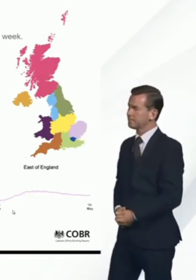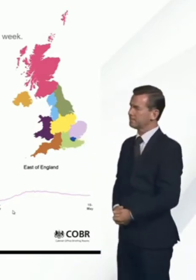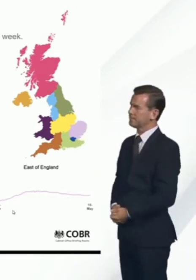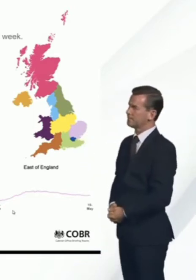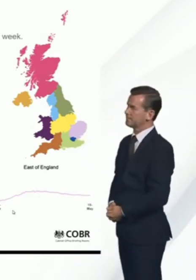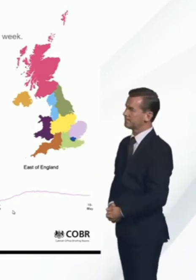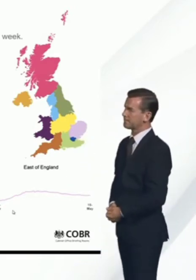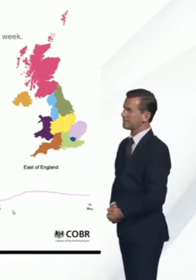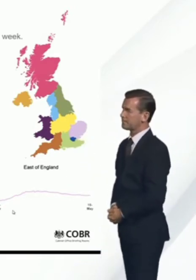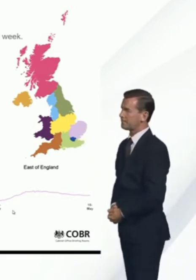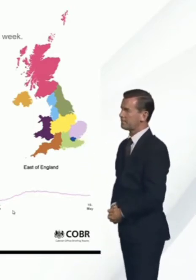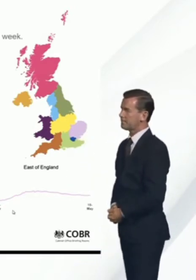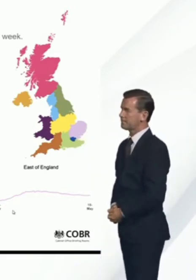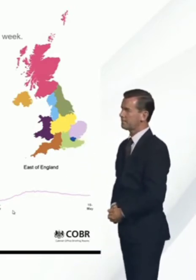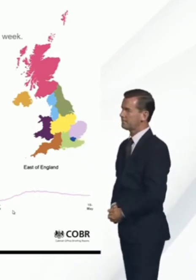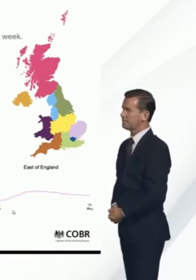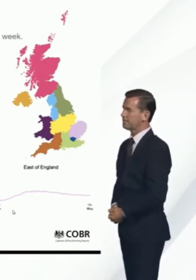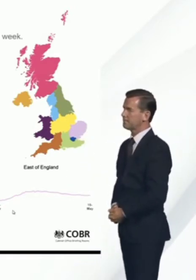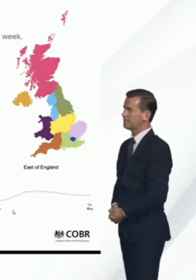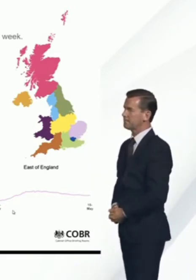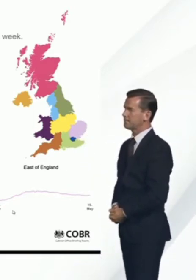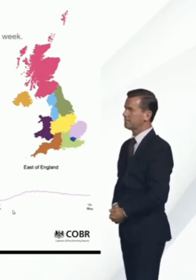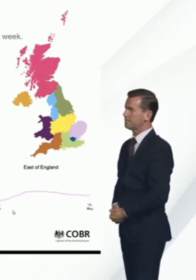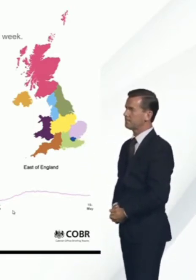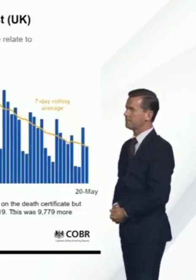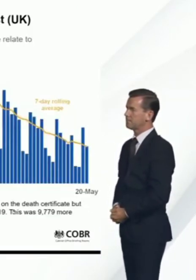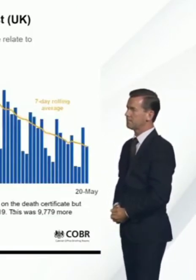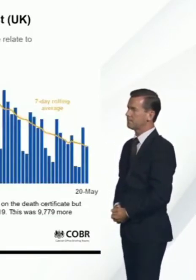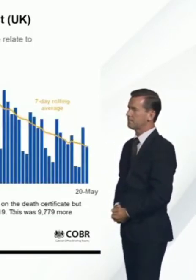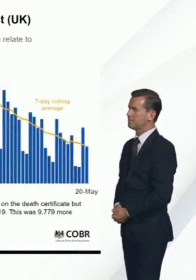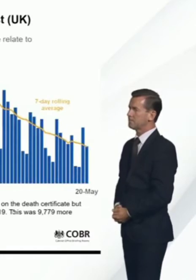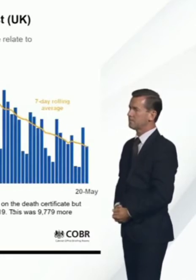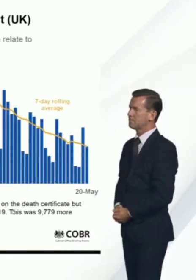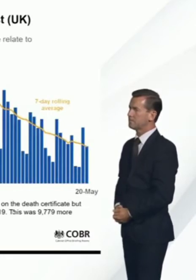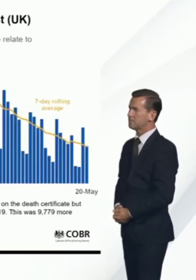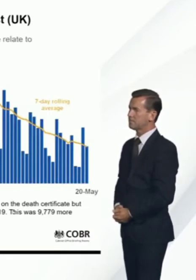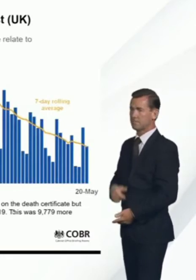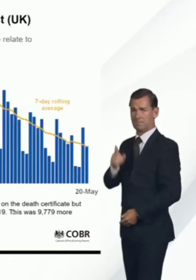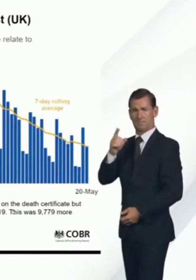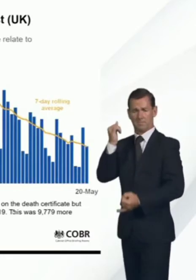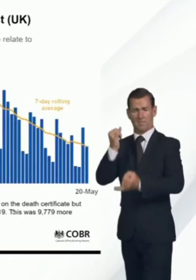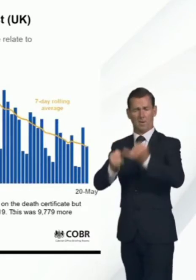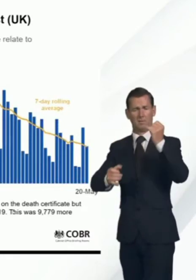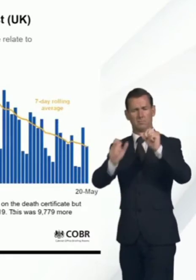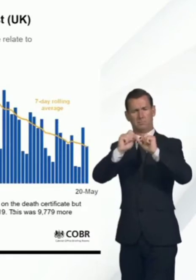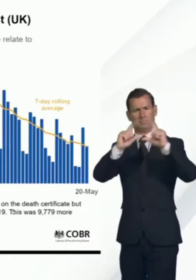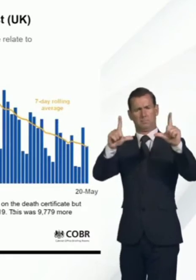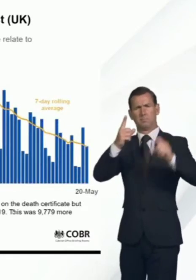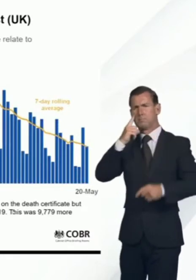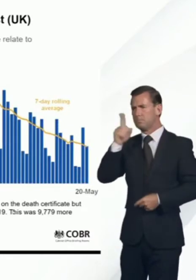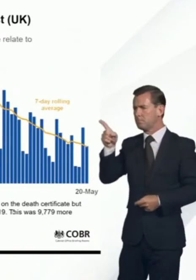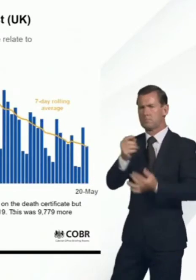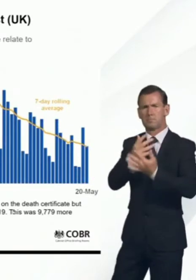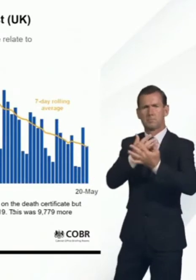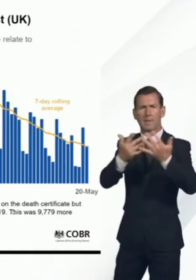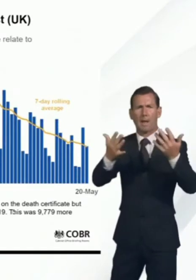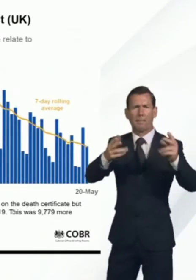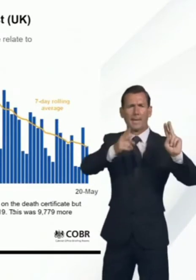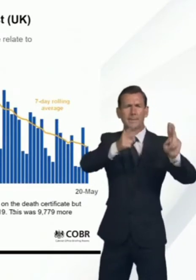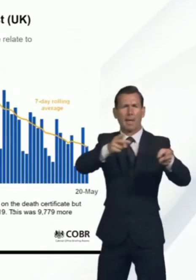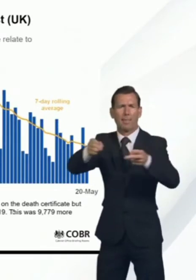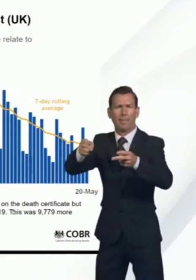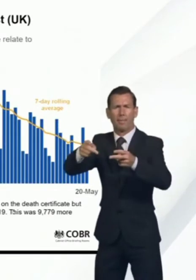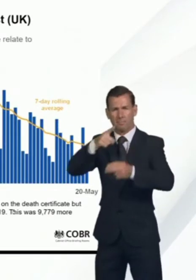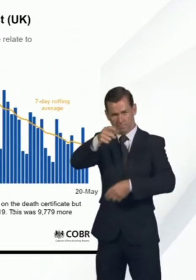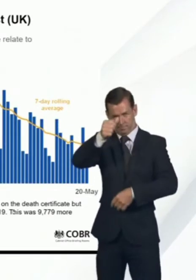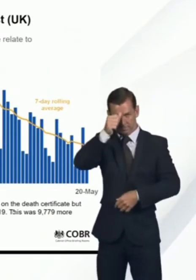people in hospital. And then in the next slide, finally, we show the number of deaths. And you